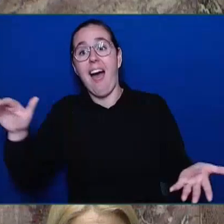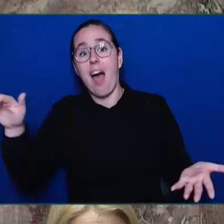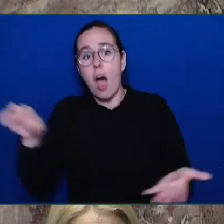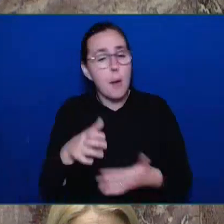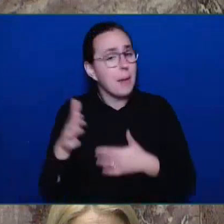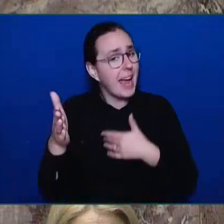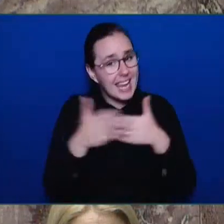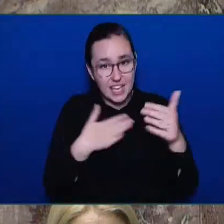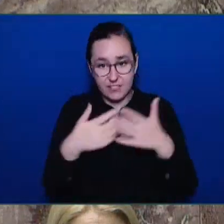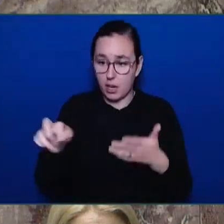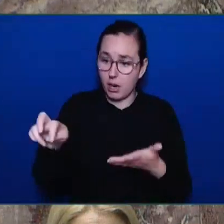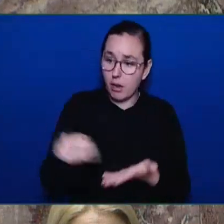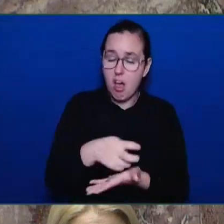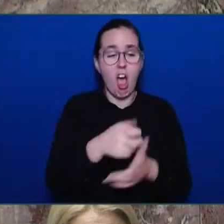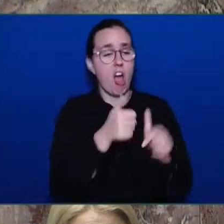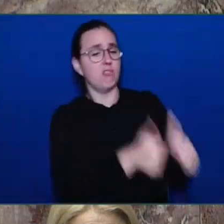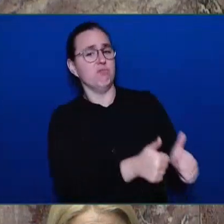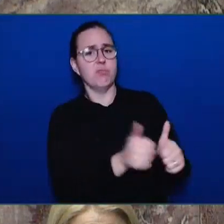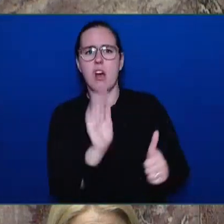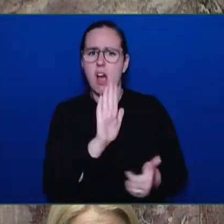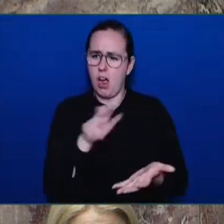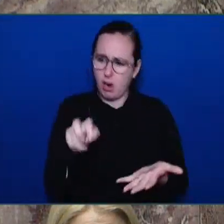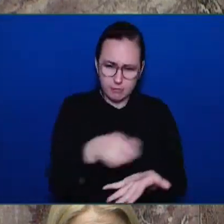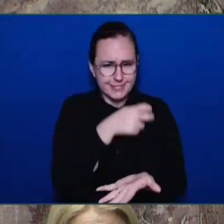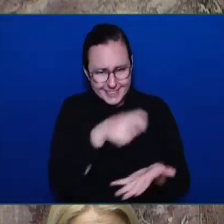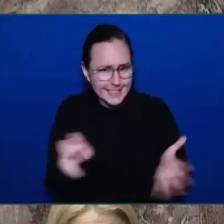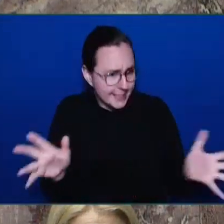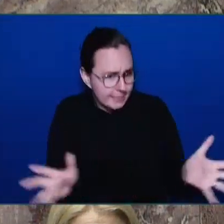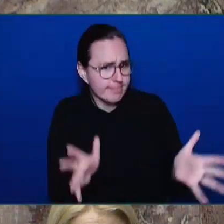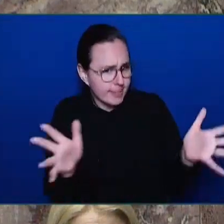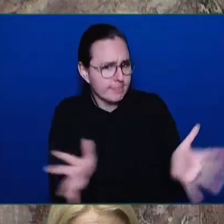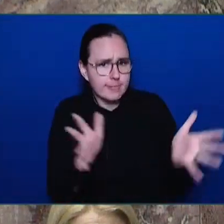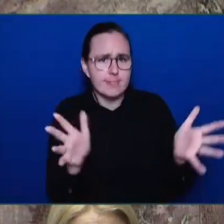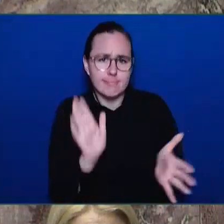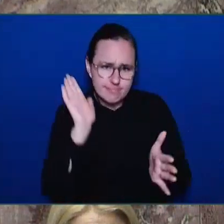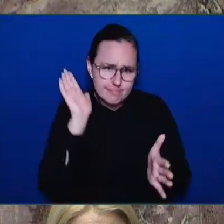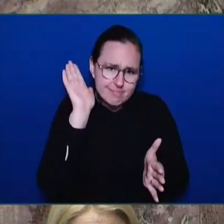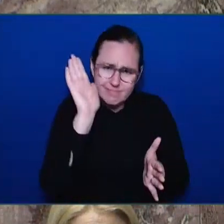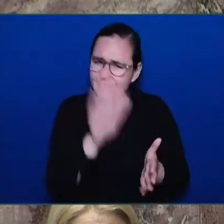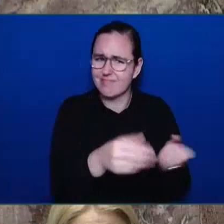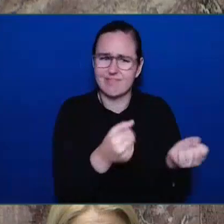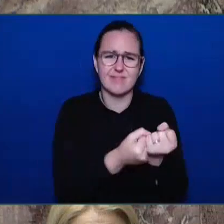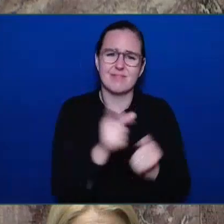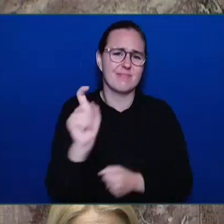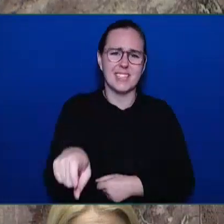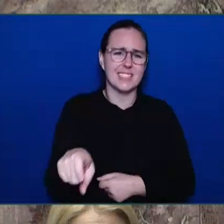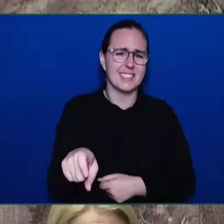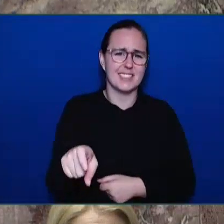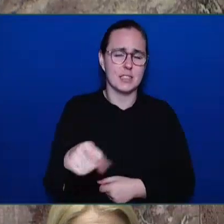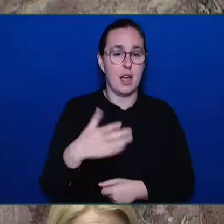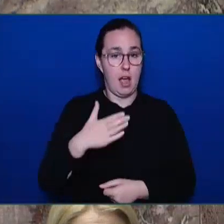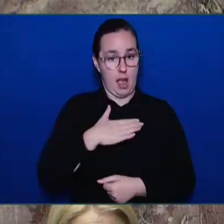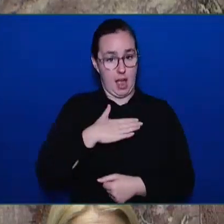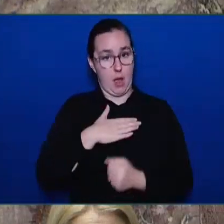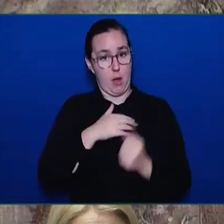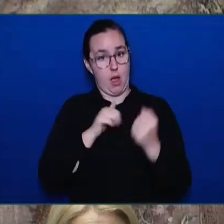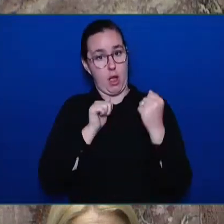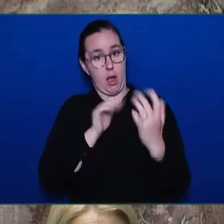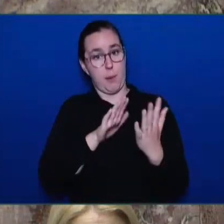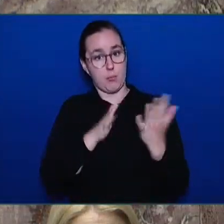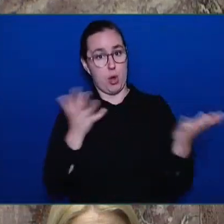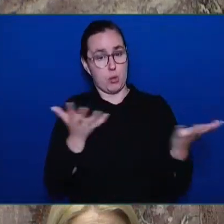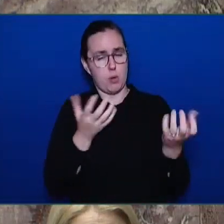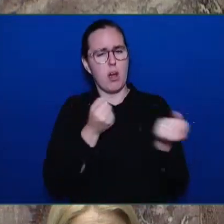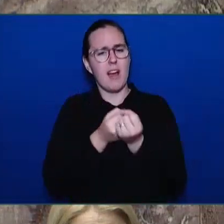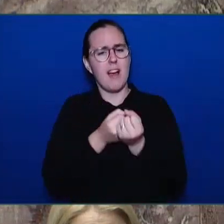Our path is absolutely supported by a $55 million investment in integrated child and youth teams, which are